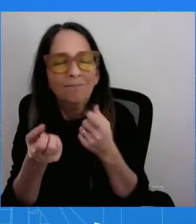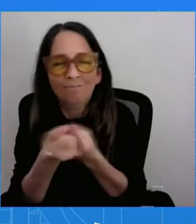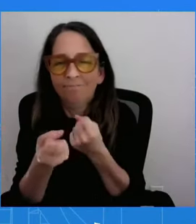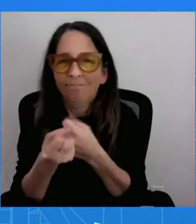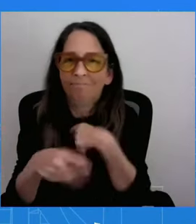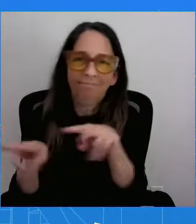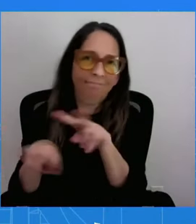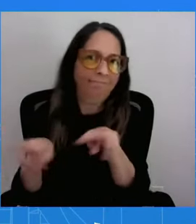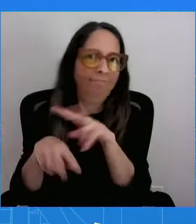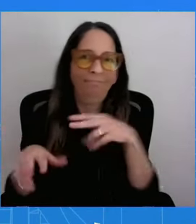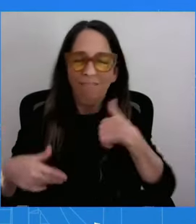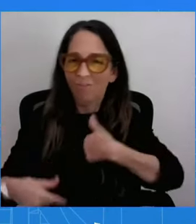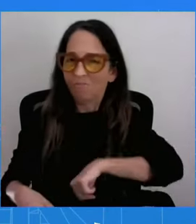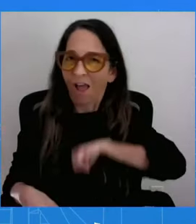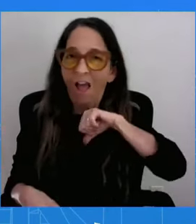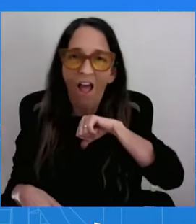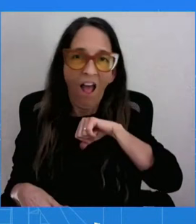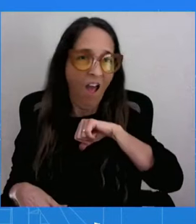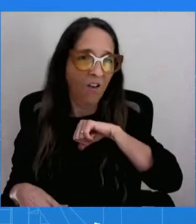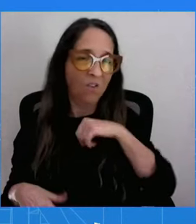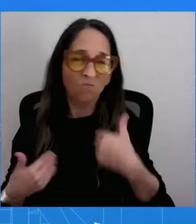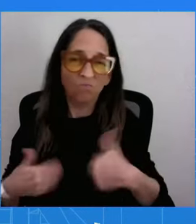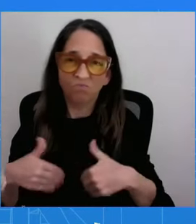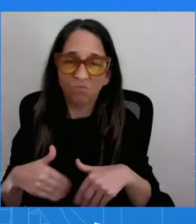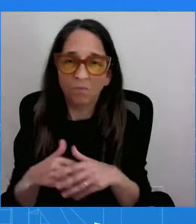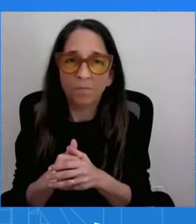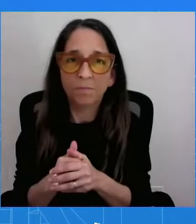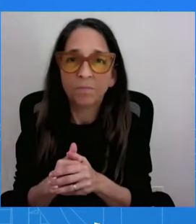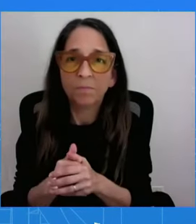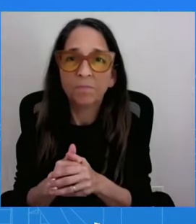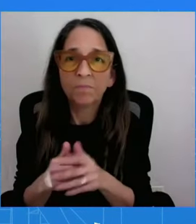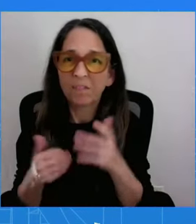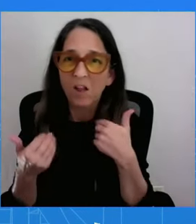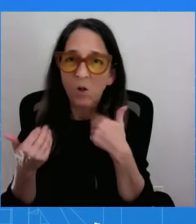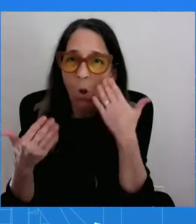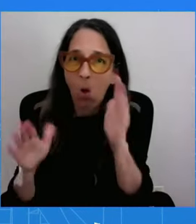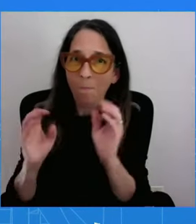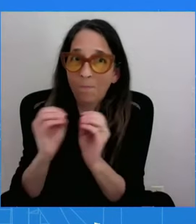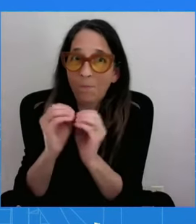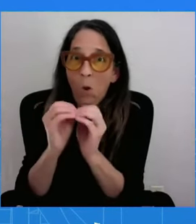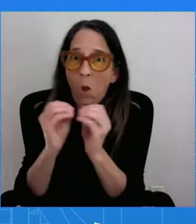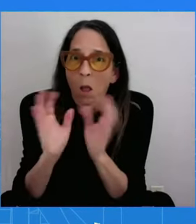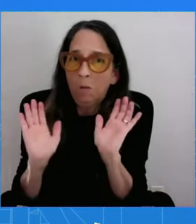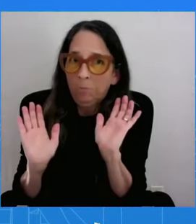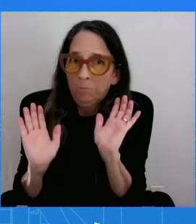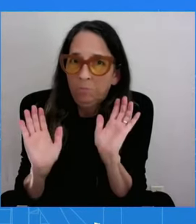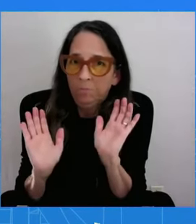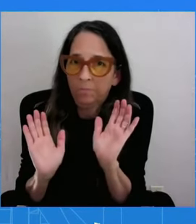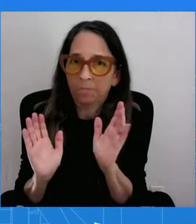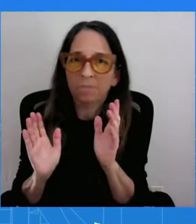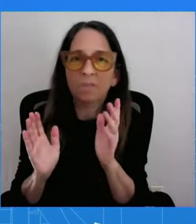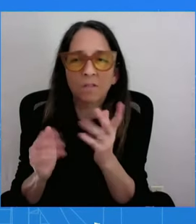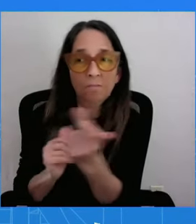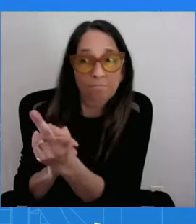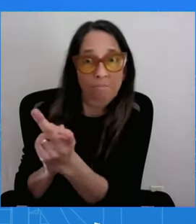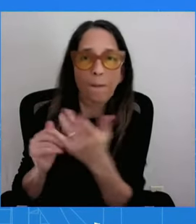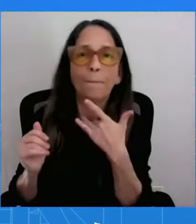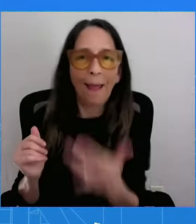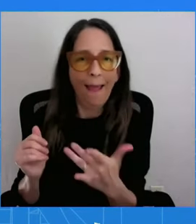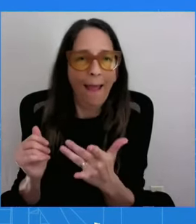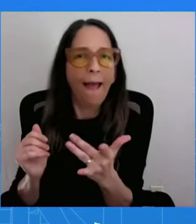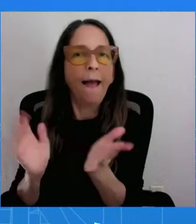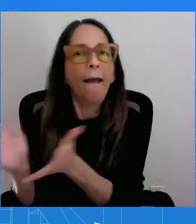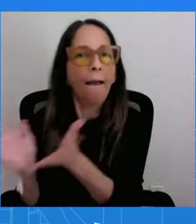don't have anything beyond that. They speak regularly. He certainly is proud of everything that she's been able to accomplish, especially as we look at the past